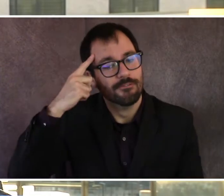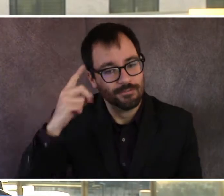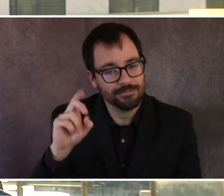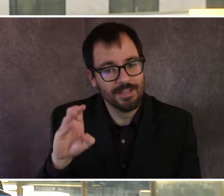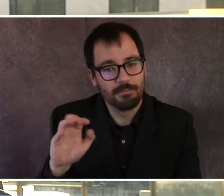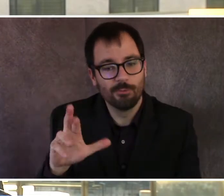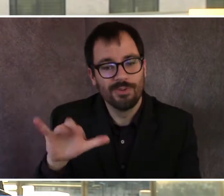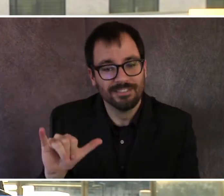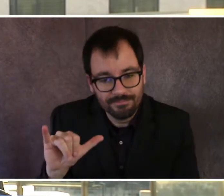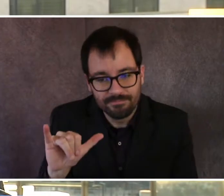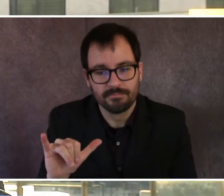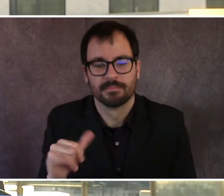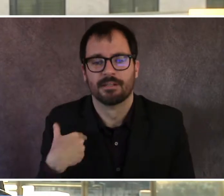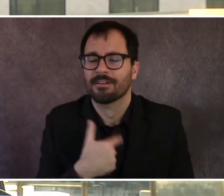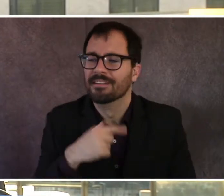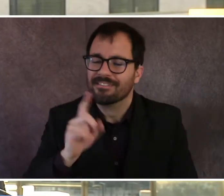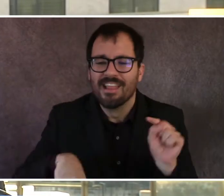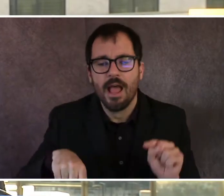you will, in recent years.